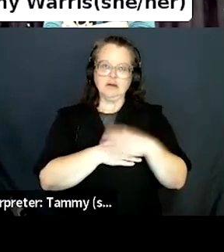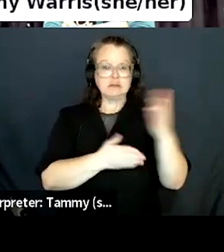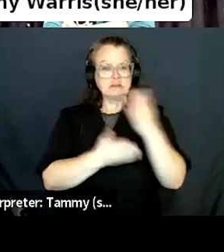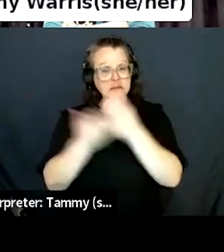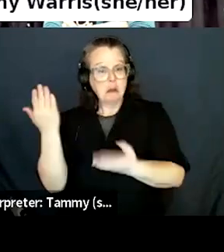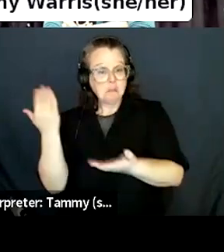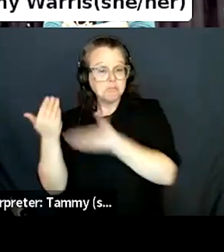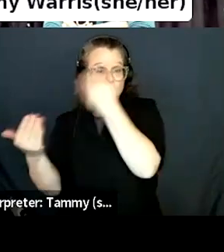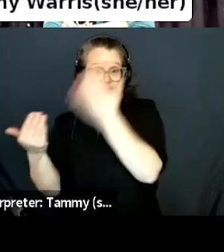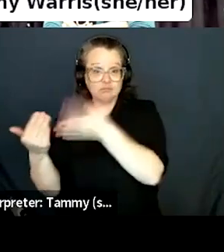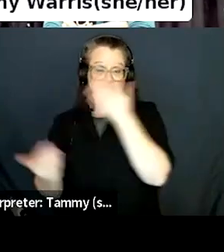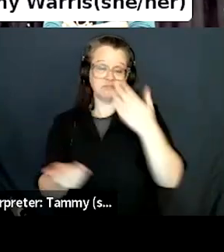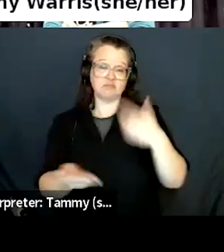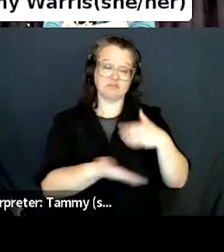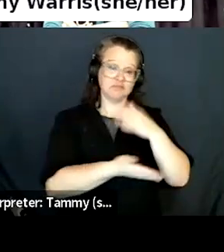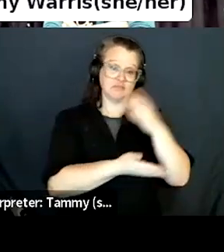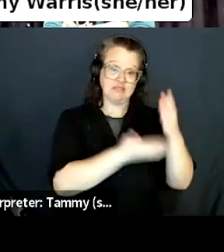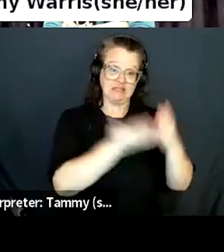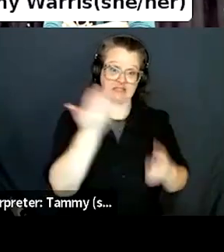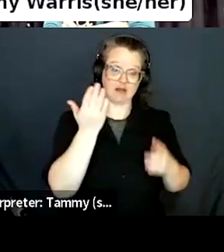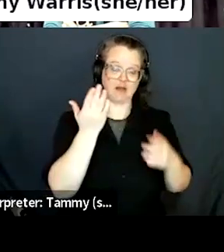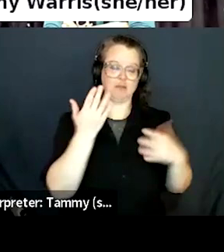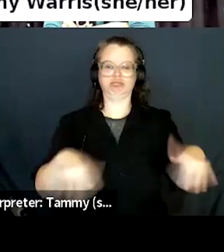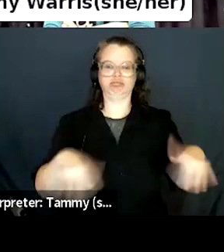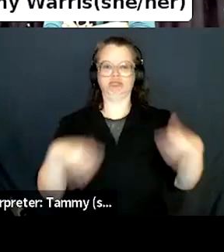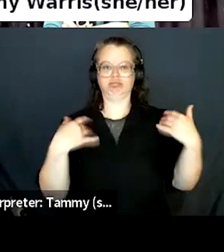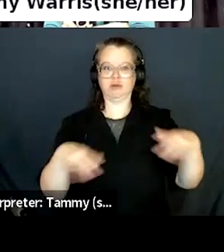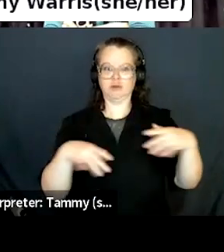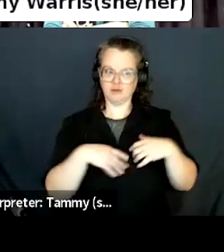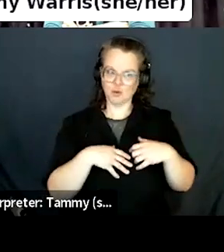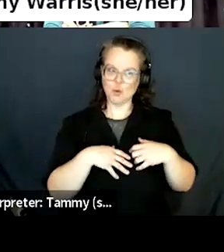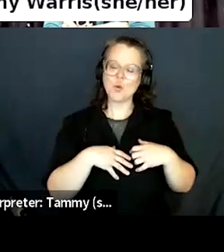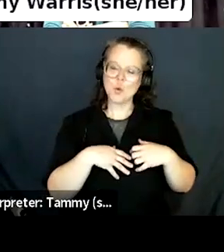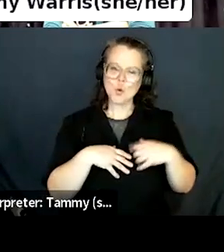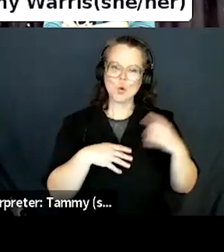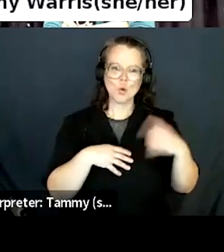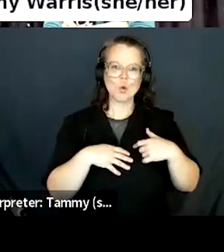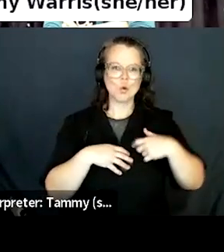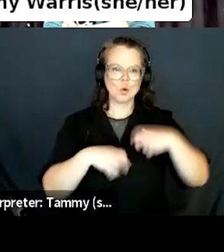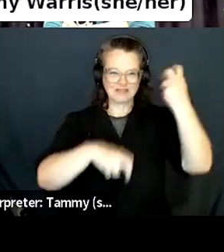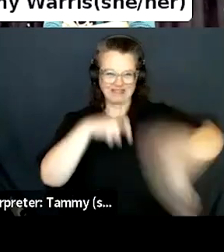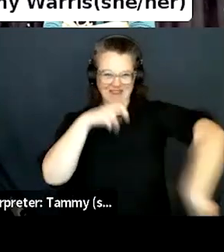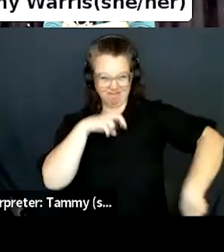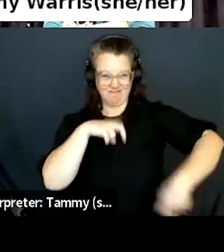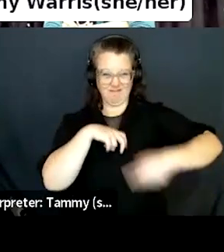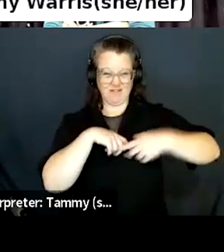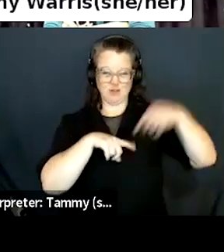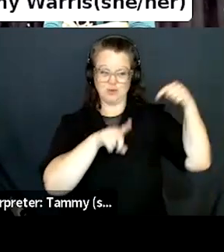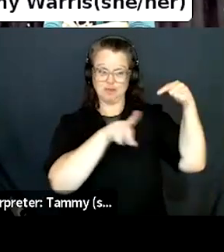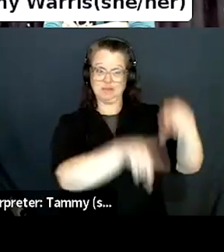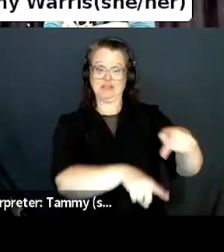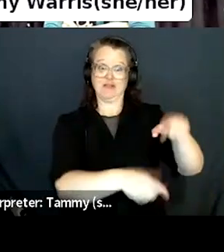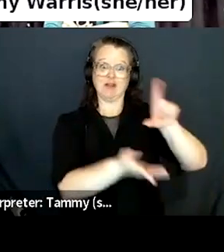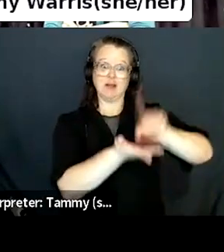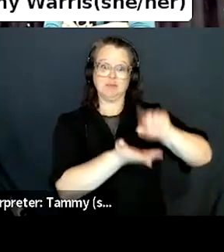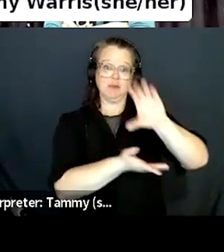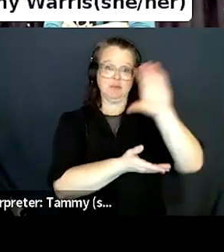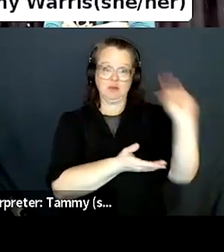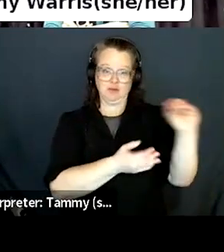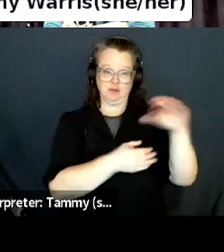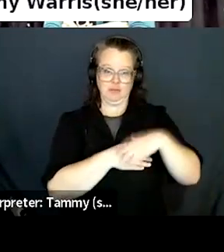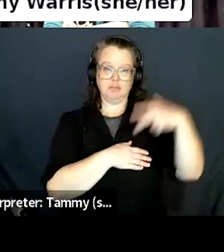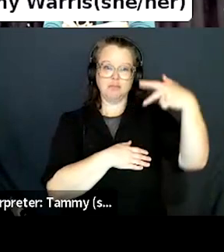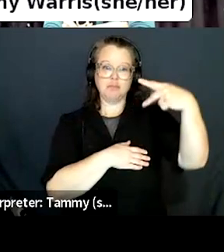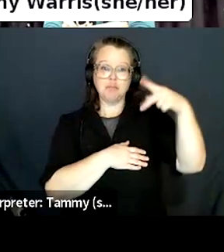contacts back from a rep with PRH. Um, and that's kind of a stretch. Uh, so that was, that was